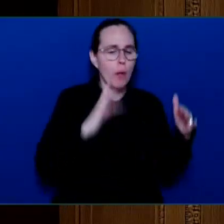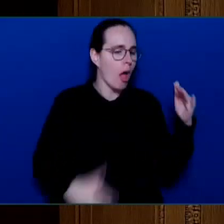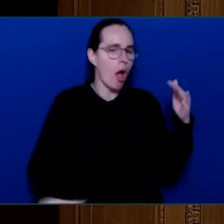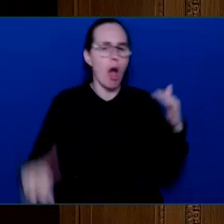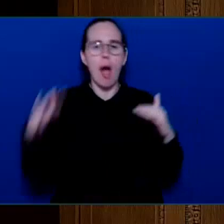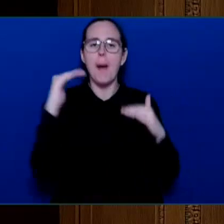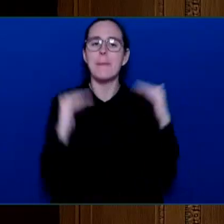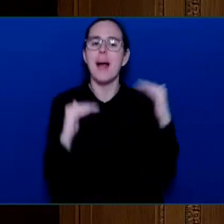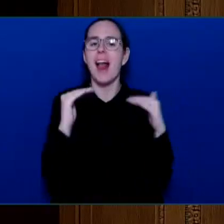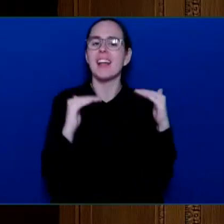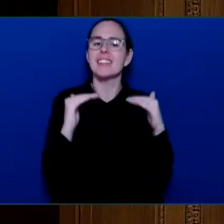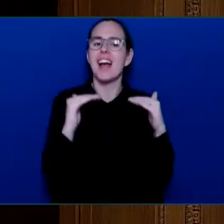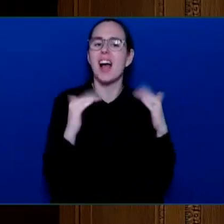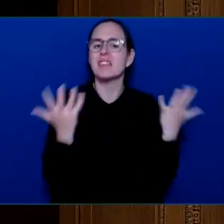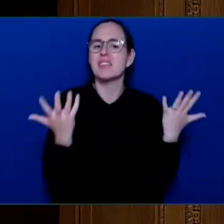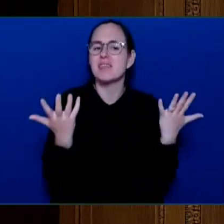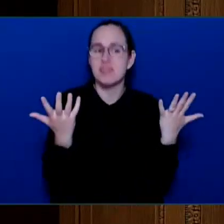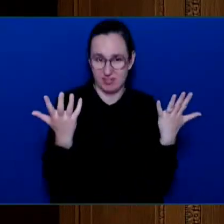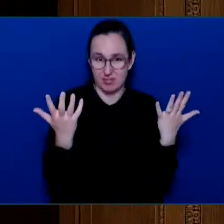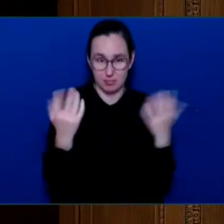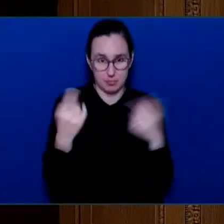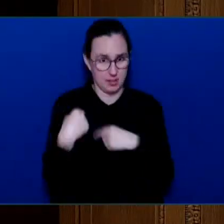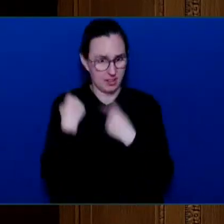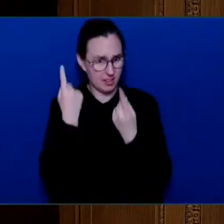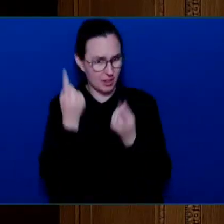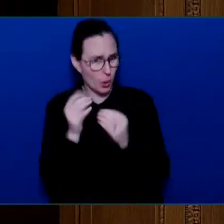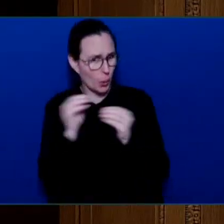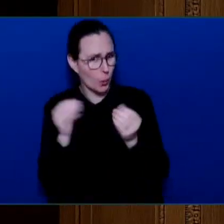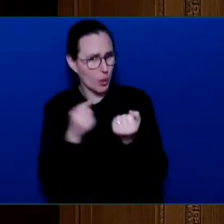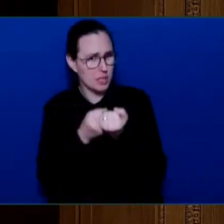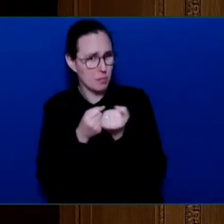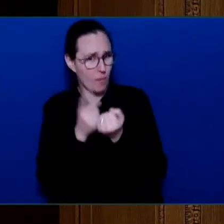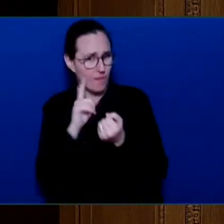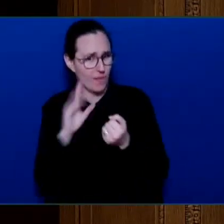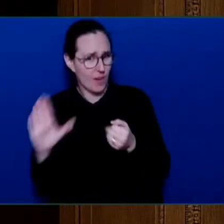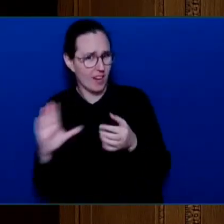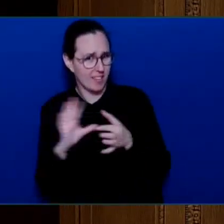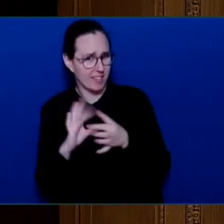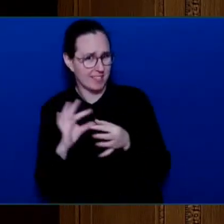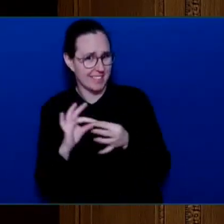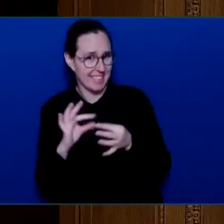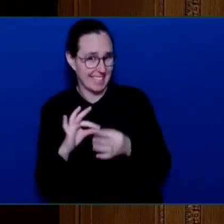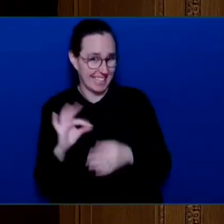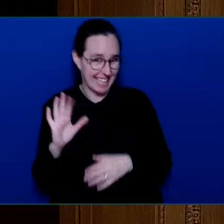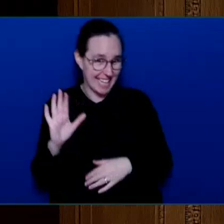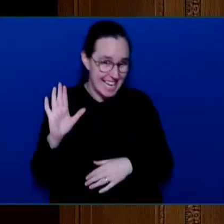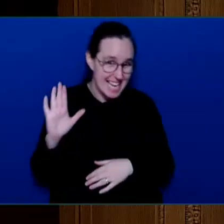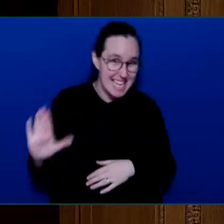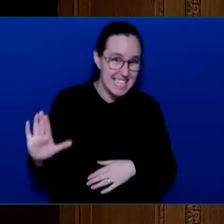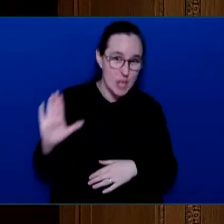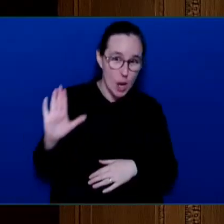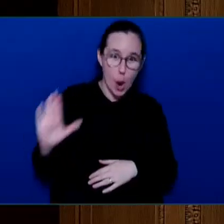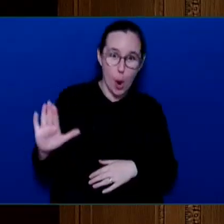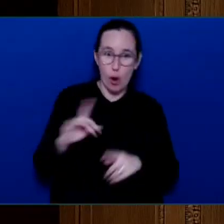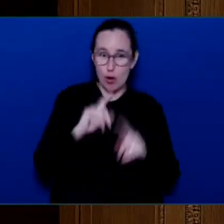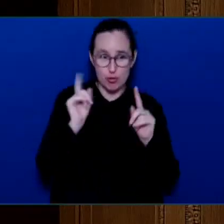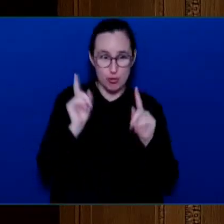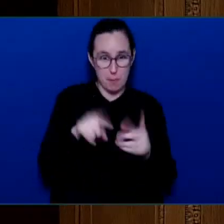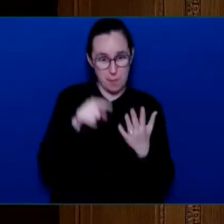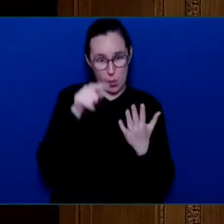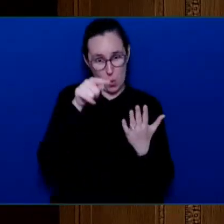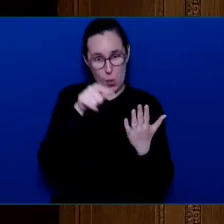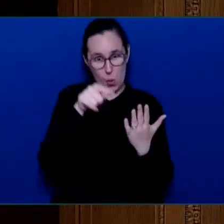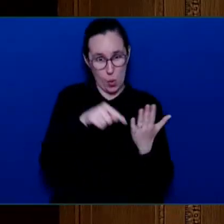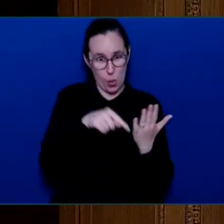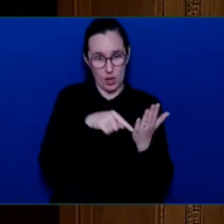the methodology report. That's the Minister's methodology report. Nowhere does the Minister's methodology report suggest